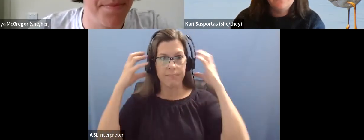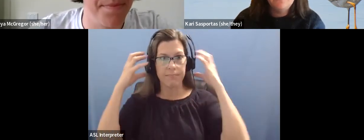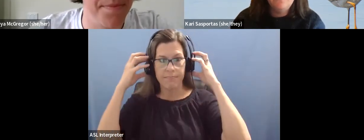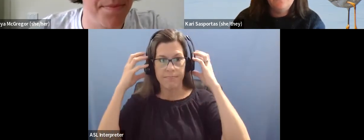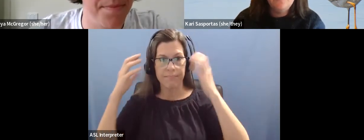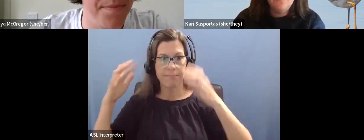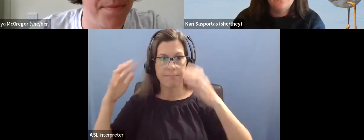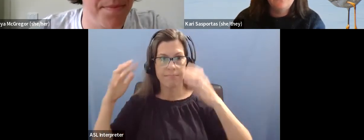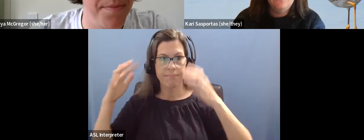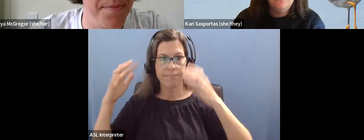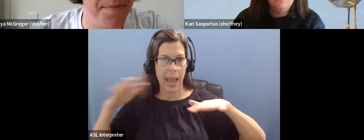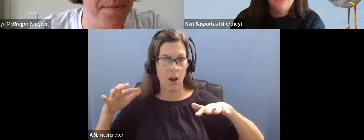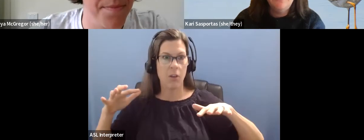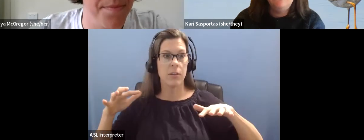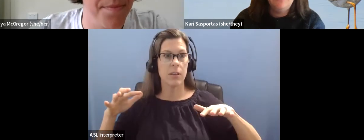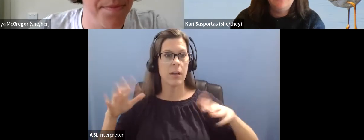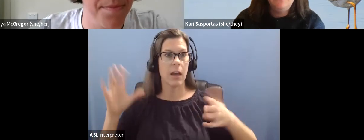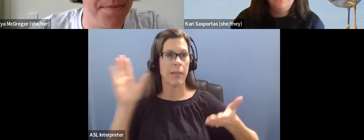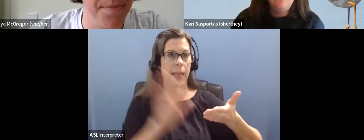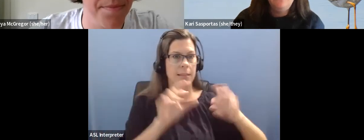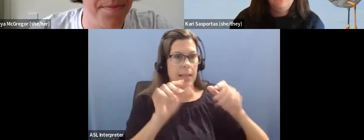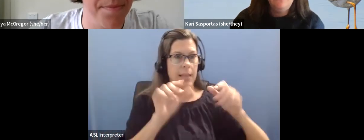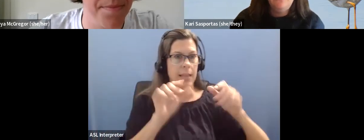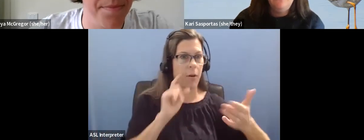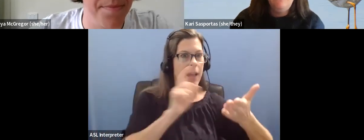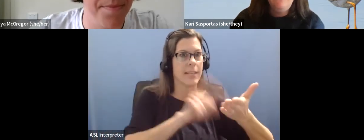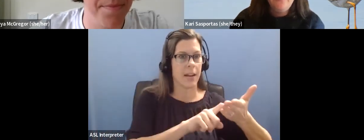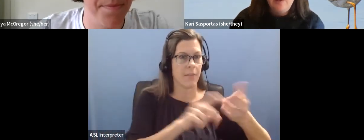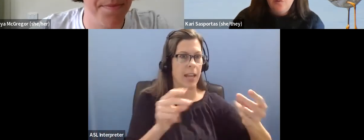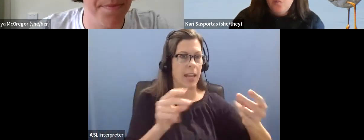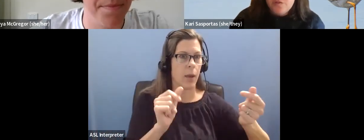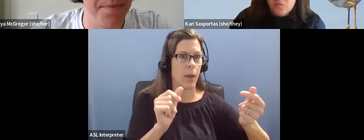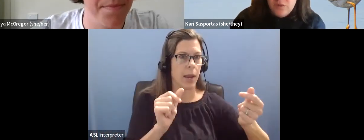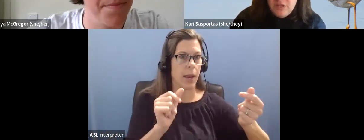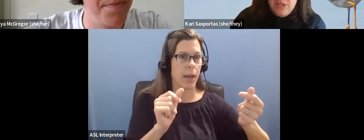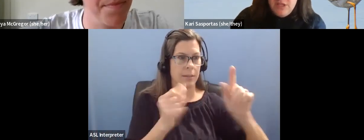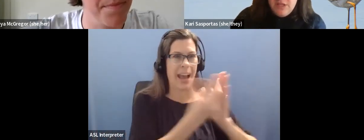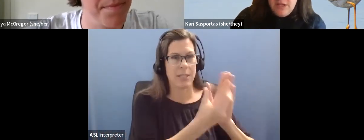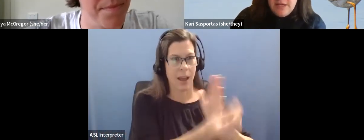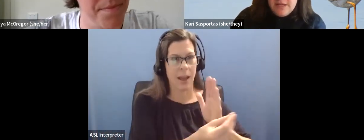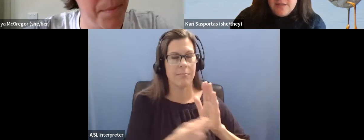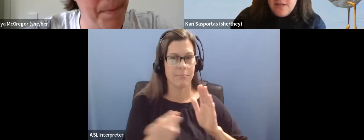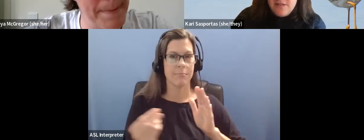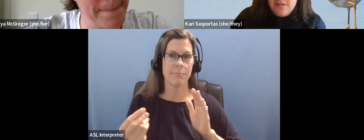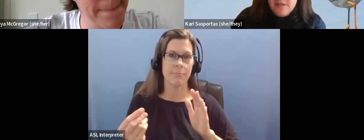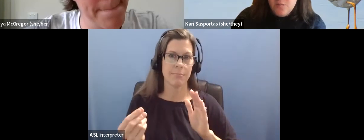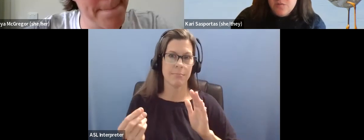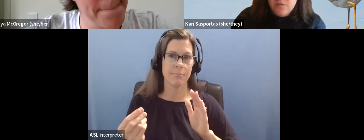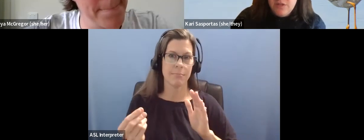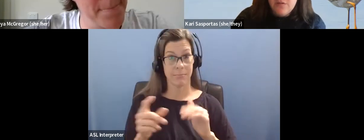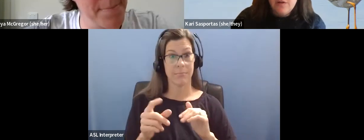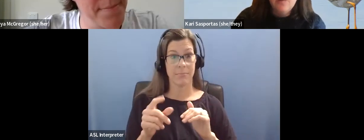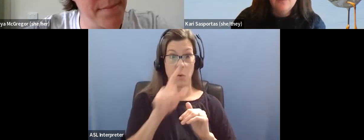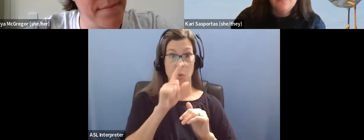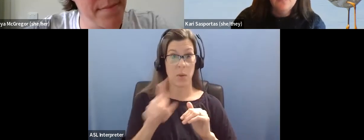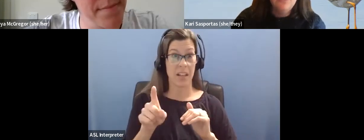process. I'm slower to identify. Um, what's really, I guess, ties into this and what's